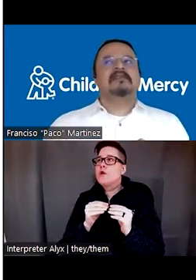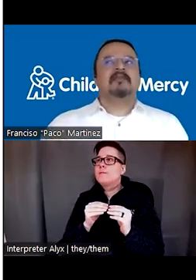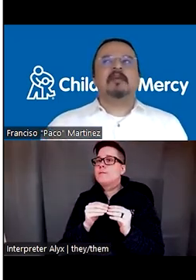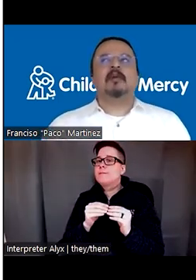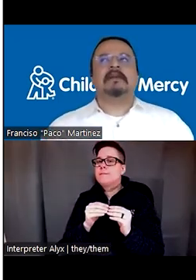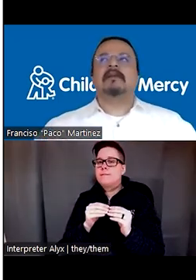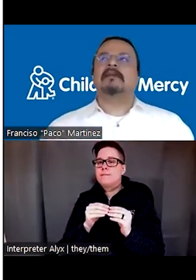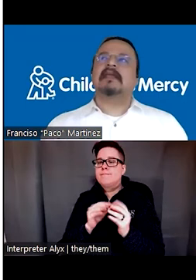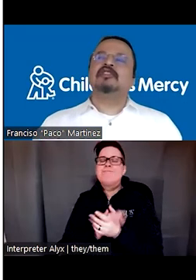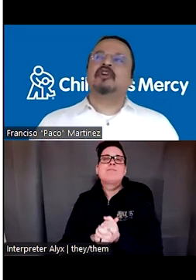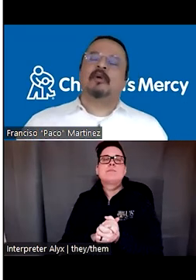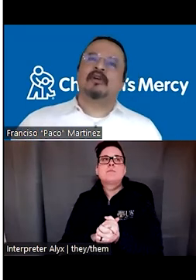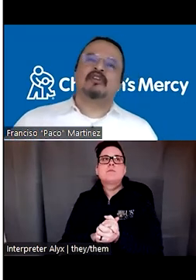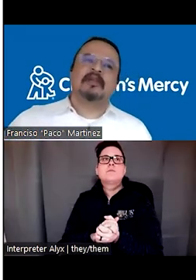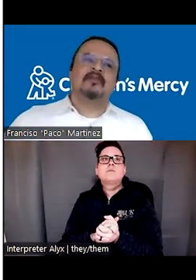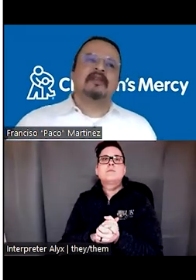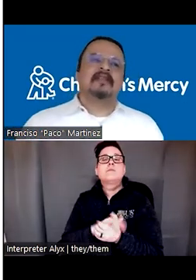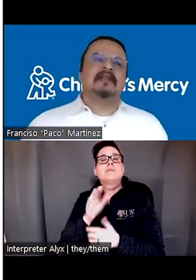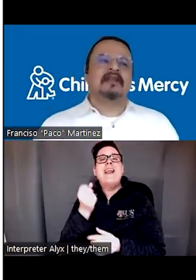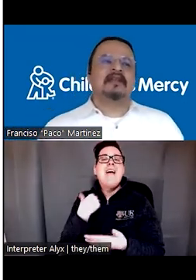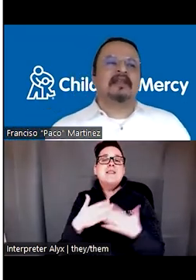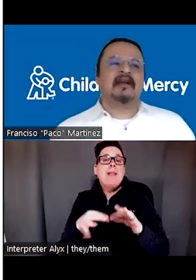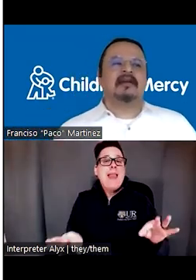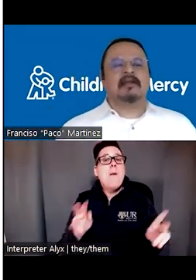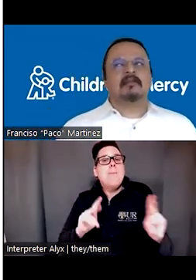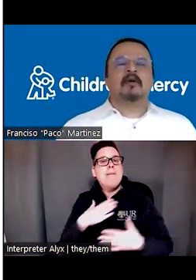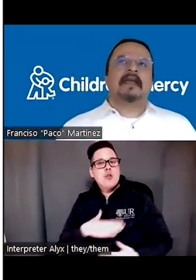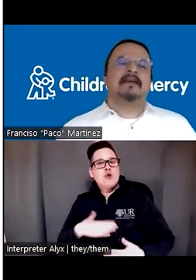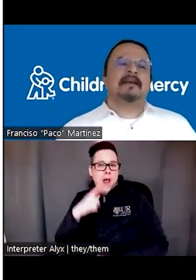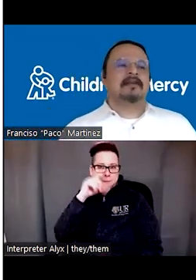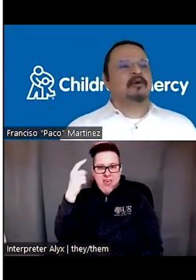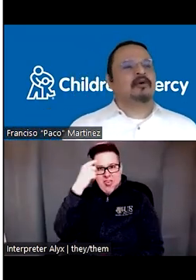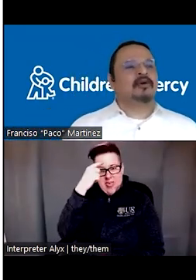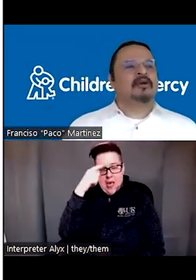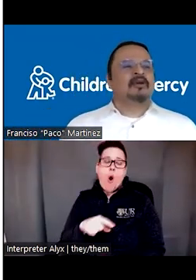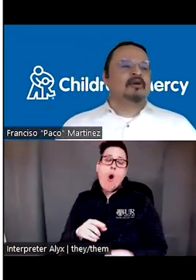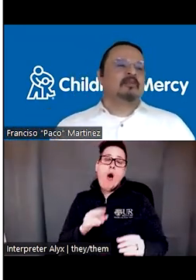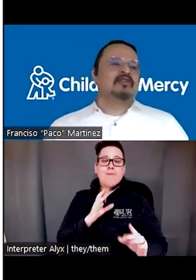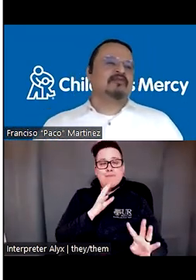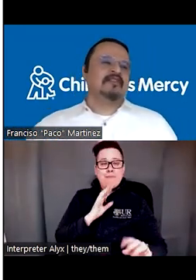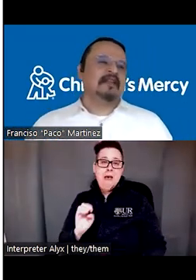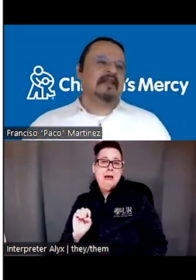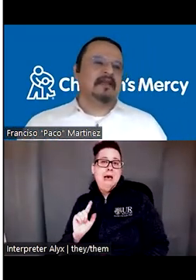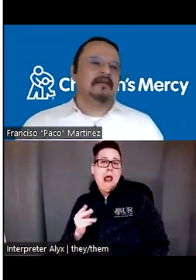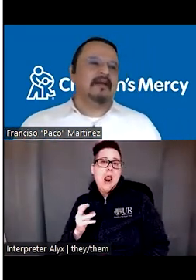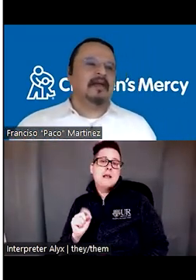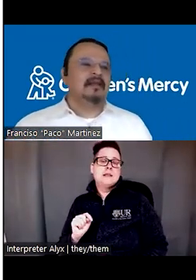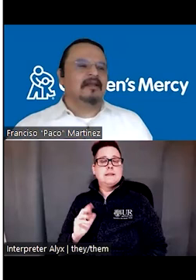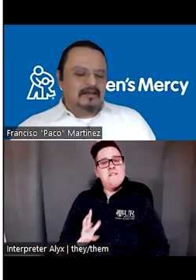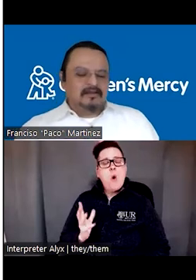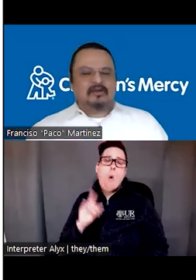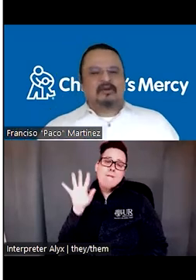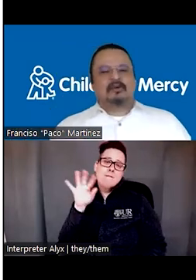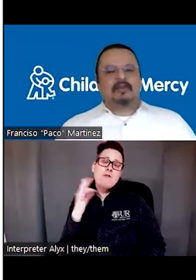that people enjoy more just because they think they, they are like more elegant or, or more sophisticated. Right.